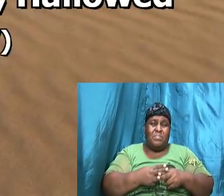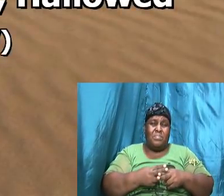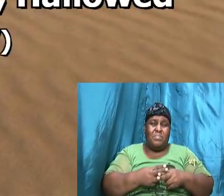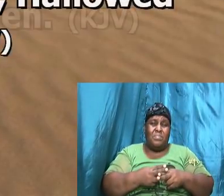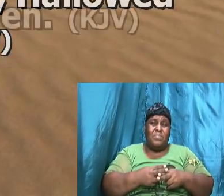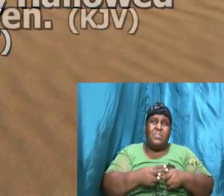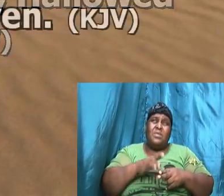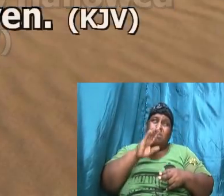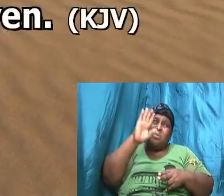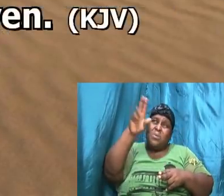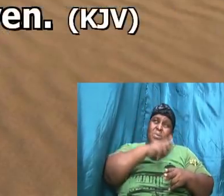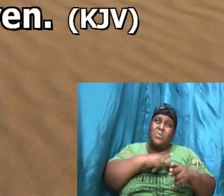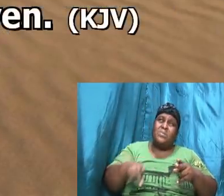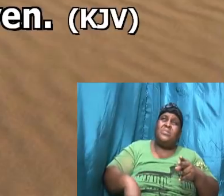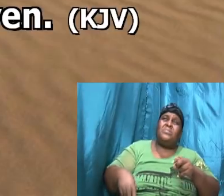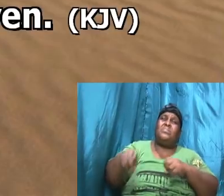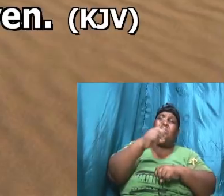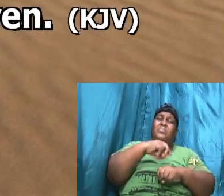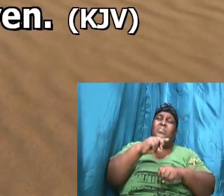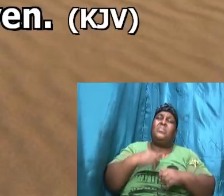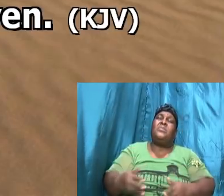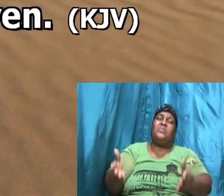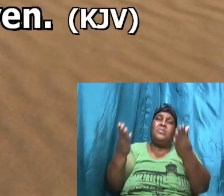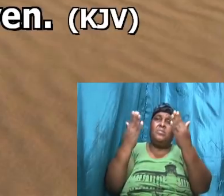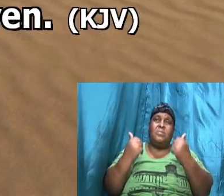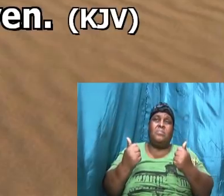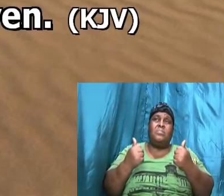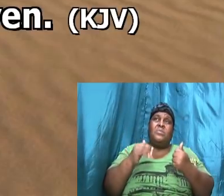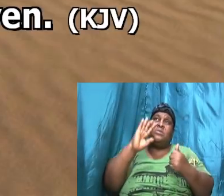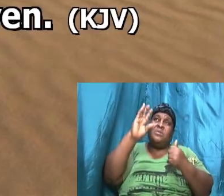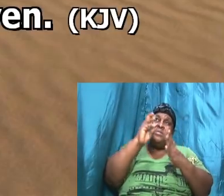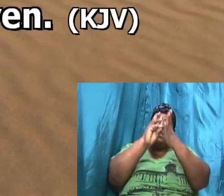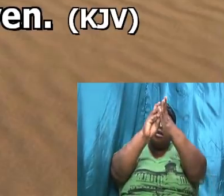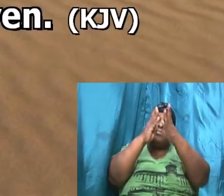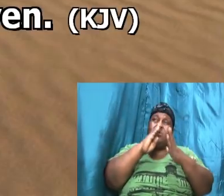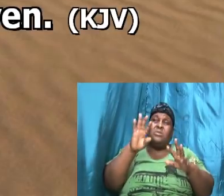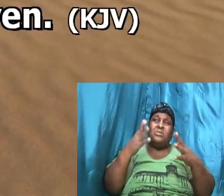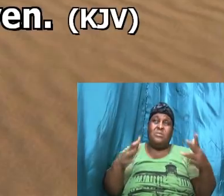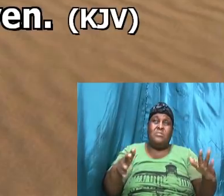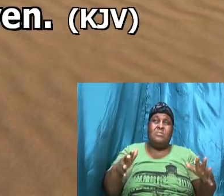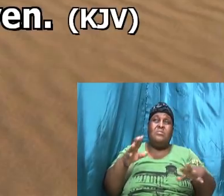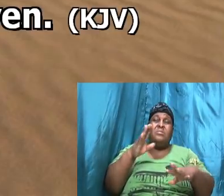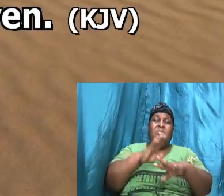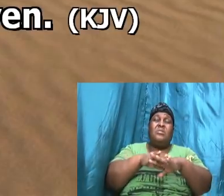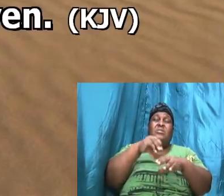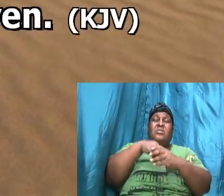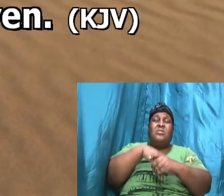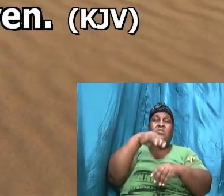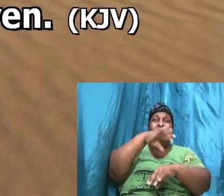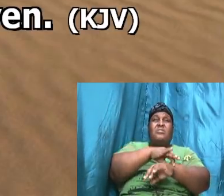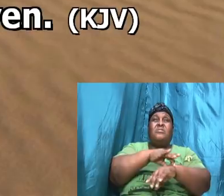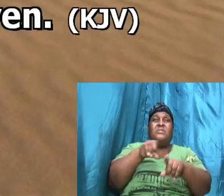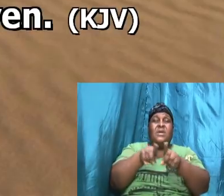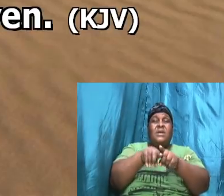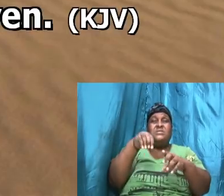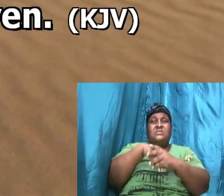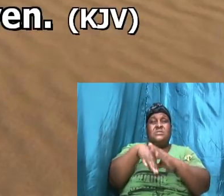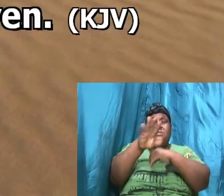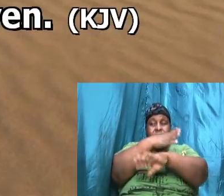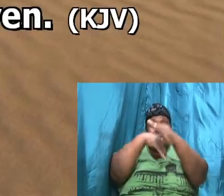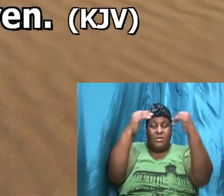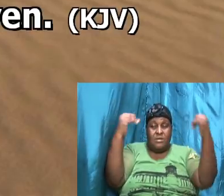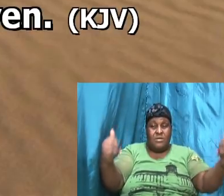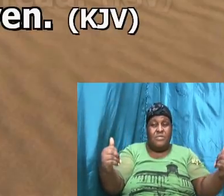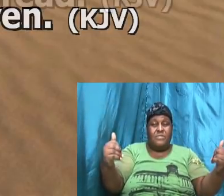your kingdom come that will be done in earth as it is in heaven